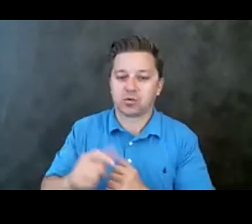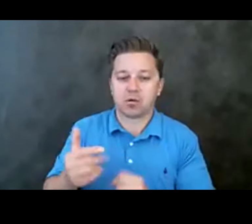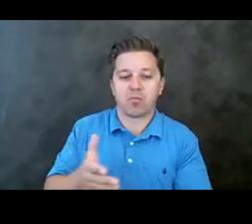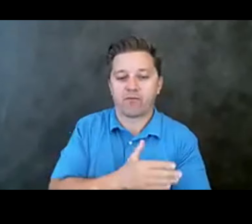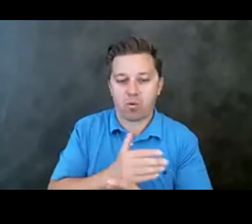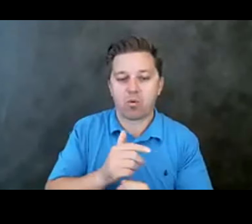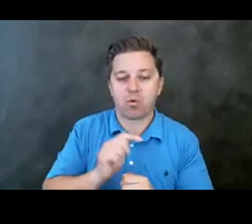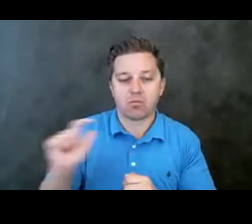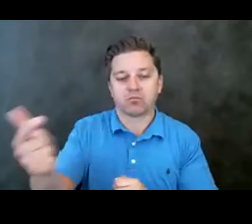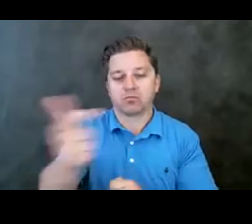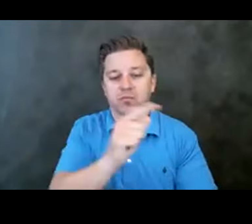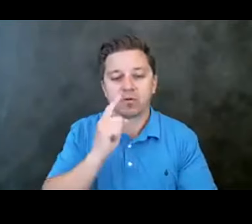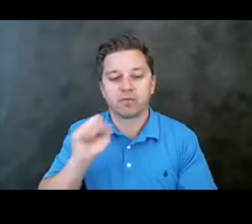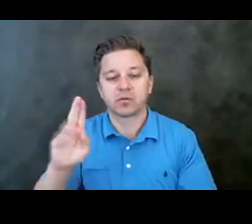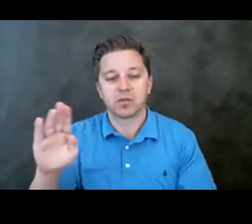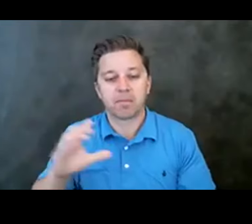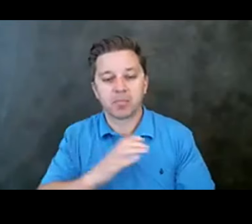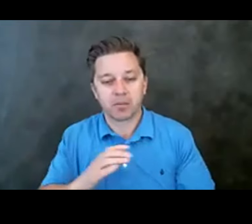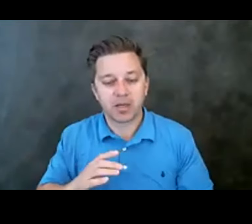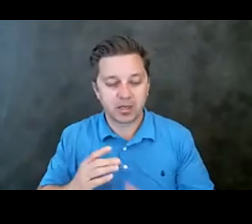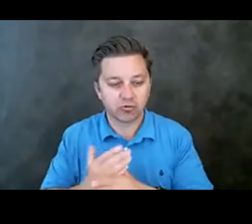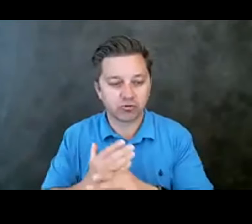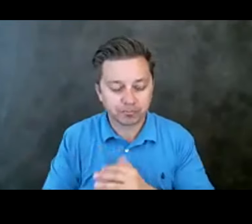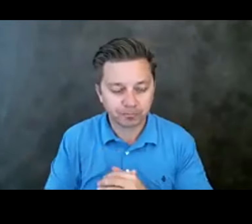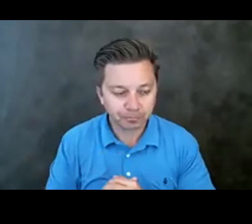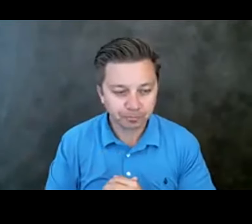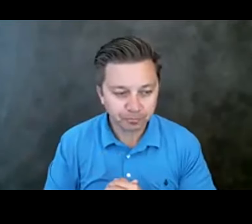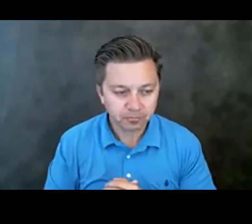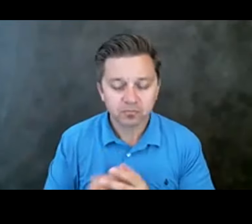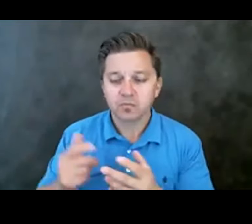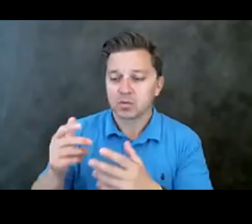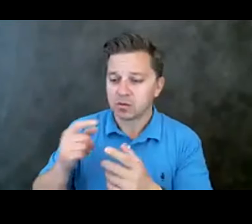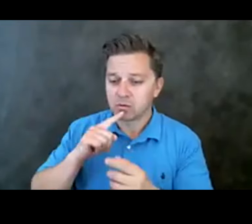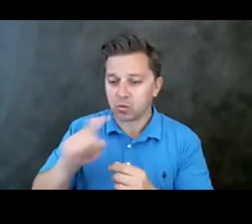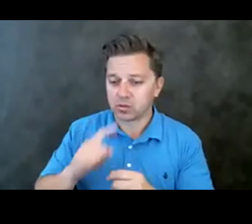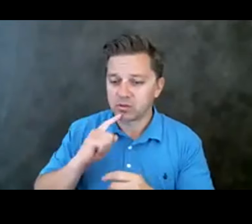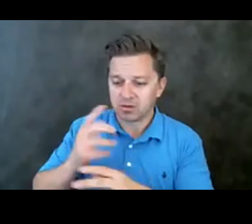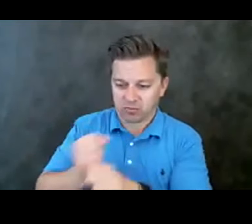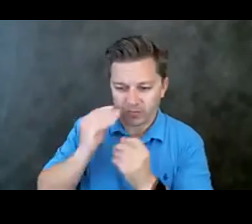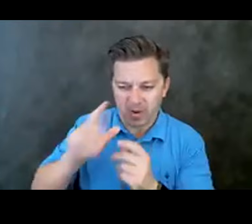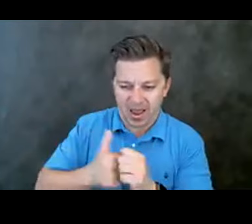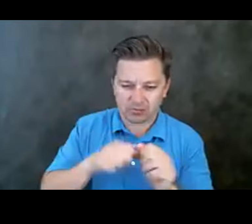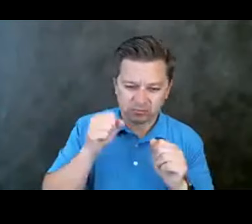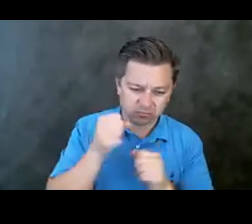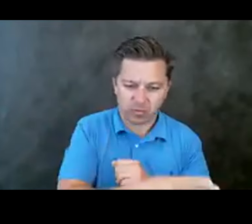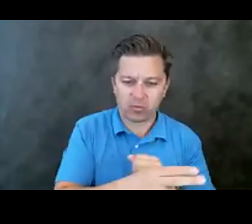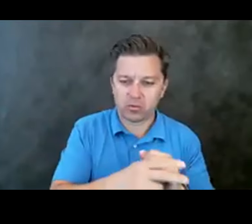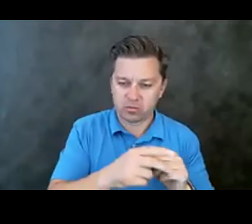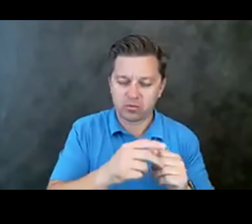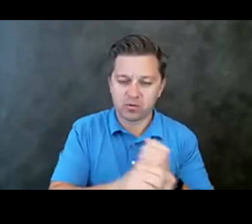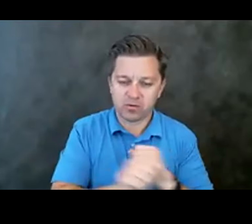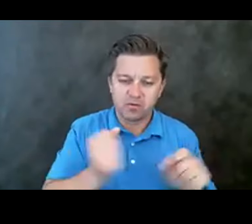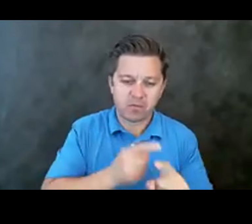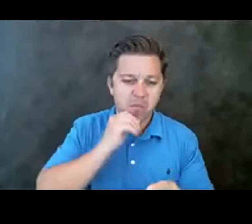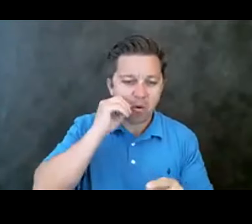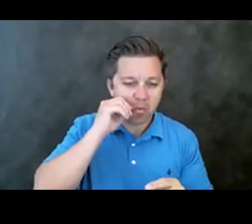shareouts. Um, so this says I received information about how to safely dispose of drugs myself at home, putting drugs in a plastic bag with water